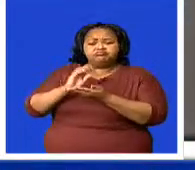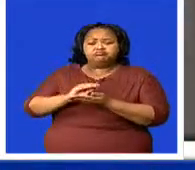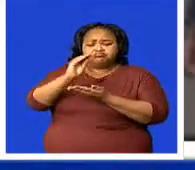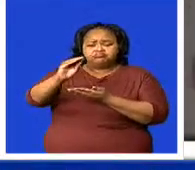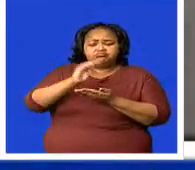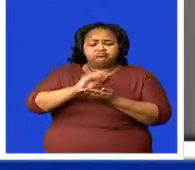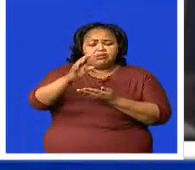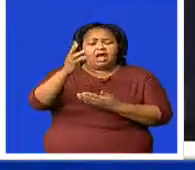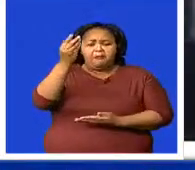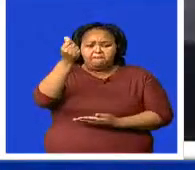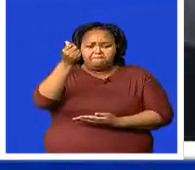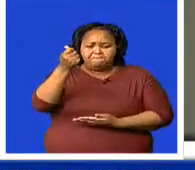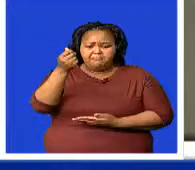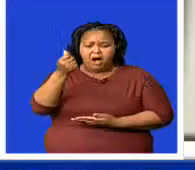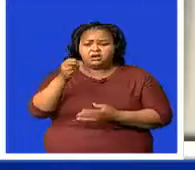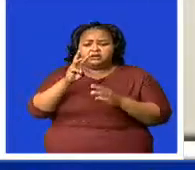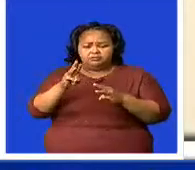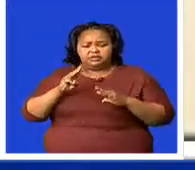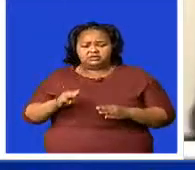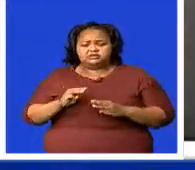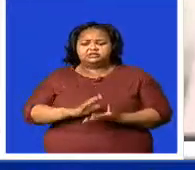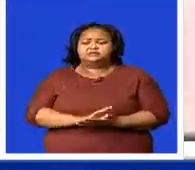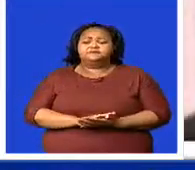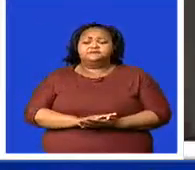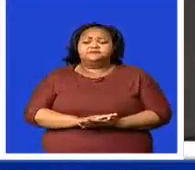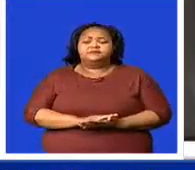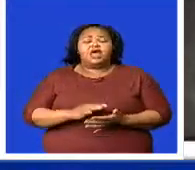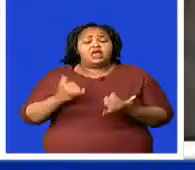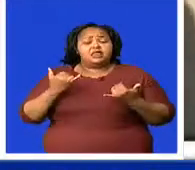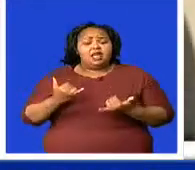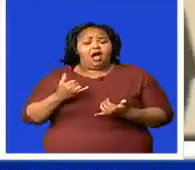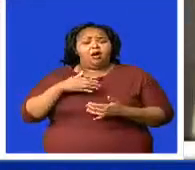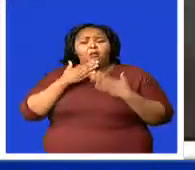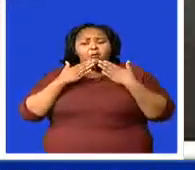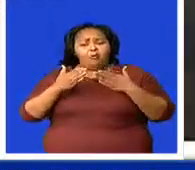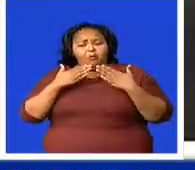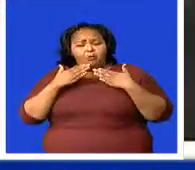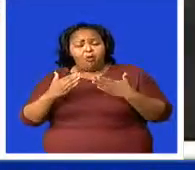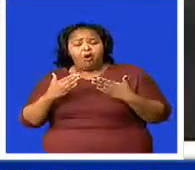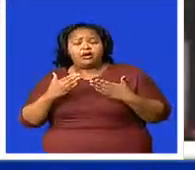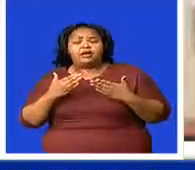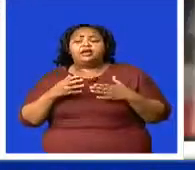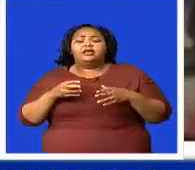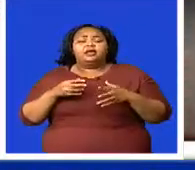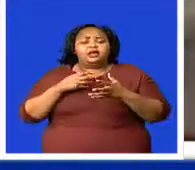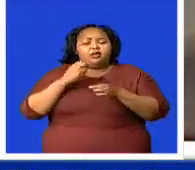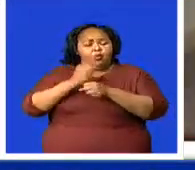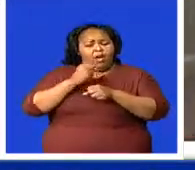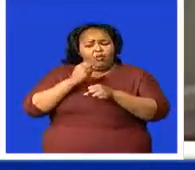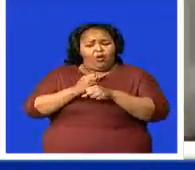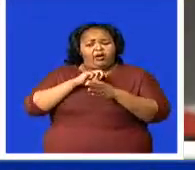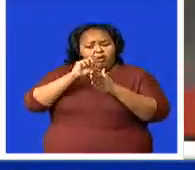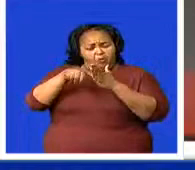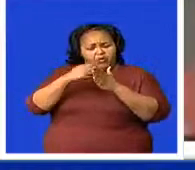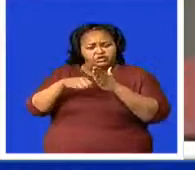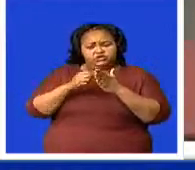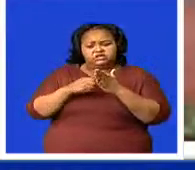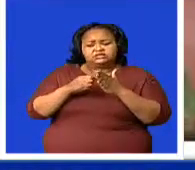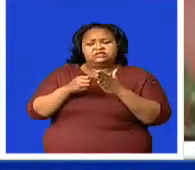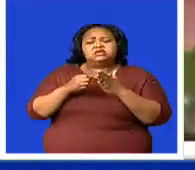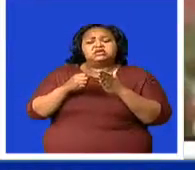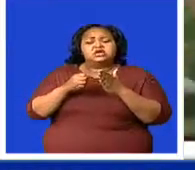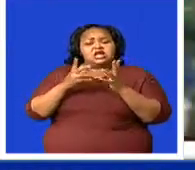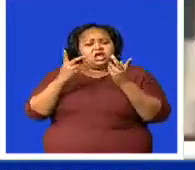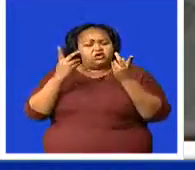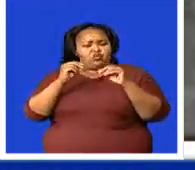The Minister further commended the Commission for some of the amazing projects that were delivered, including the recently passed Cybercrime Bill of 2020.